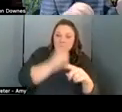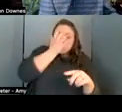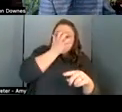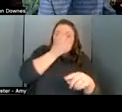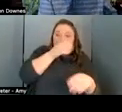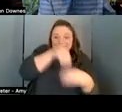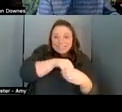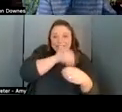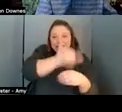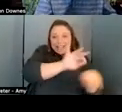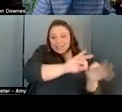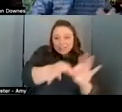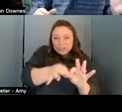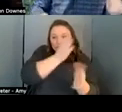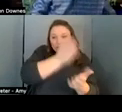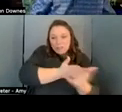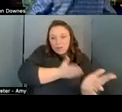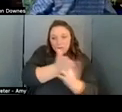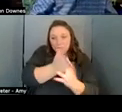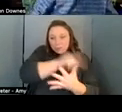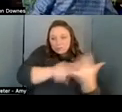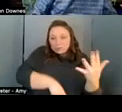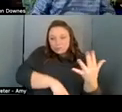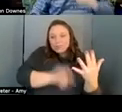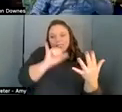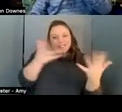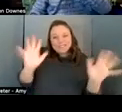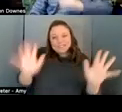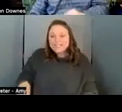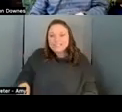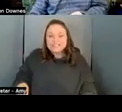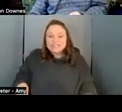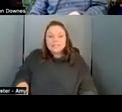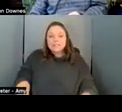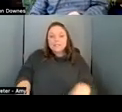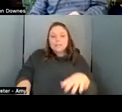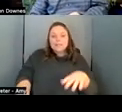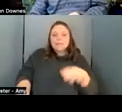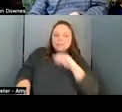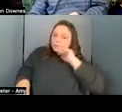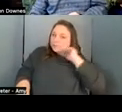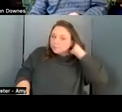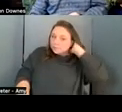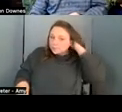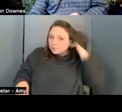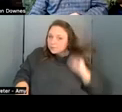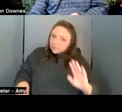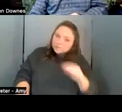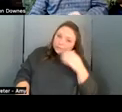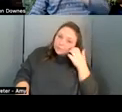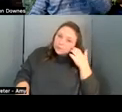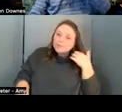that is verified this way that's it so why is this important